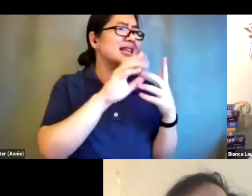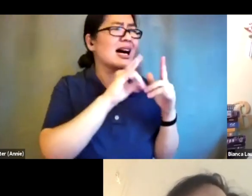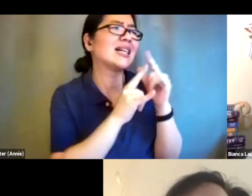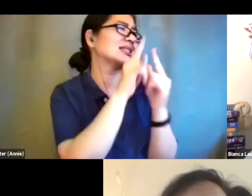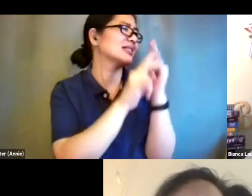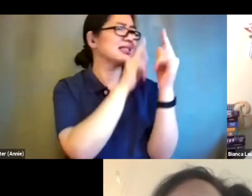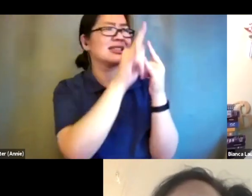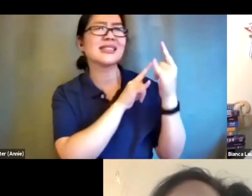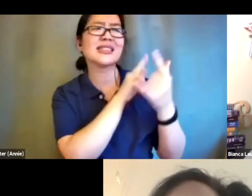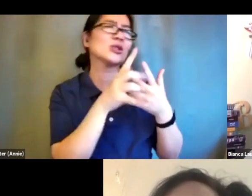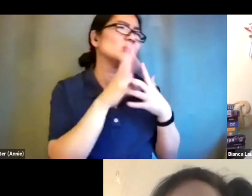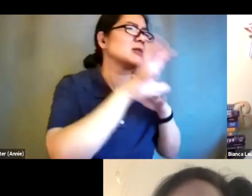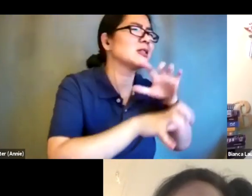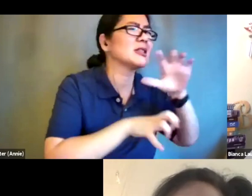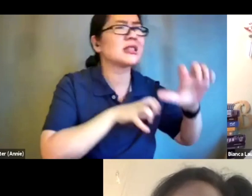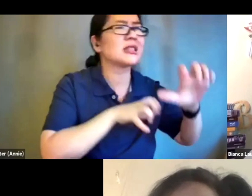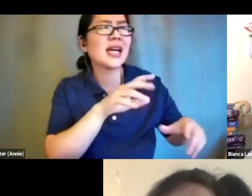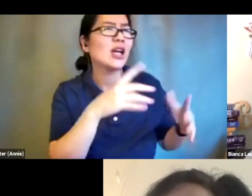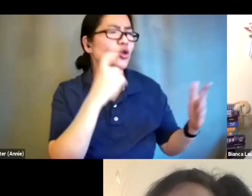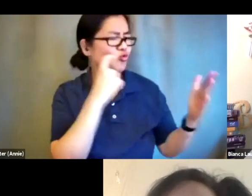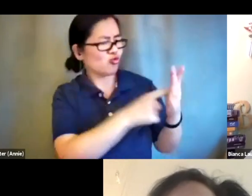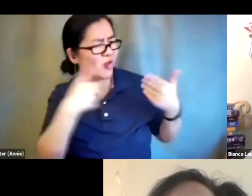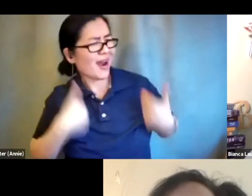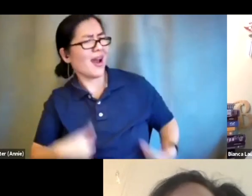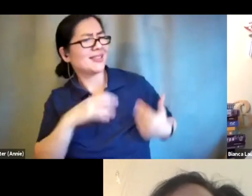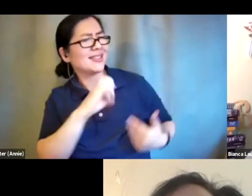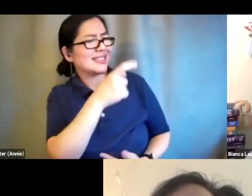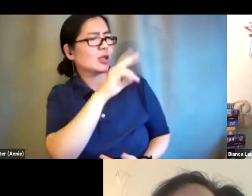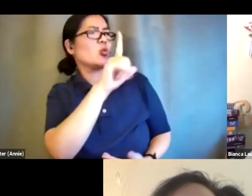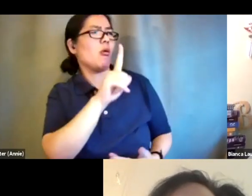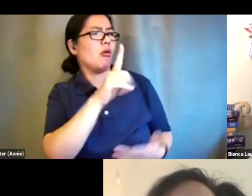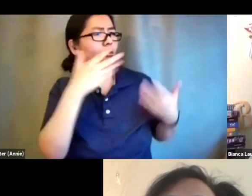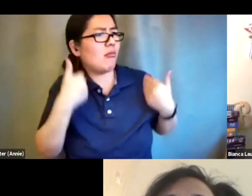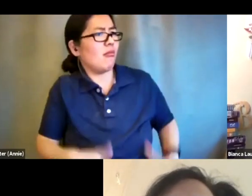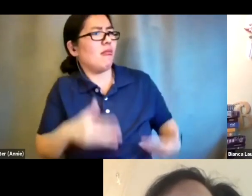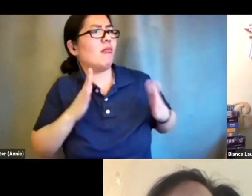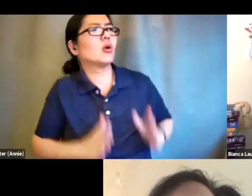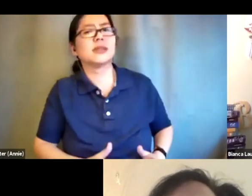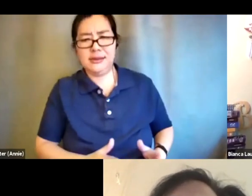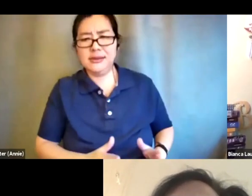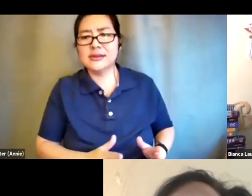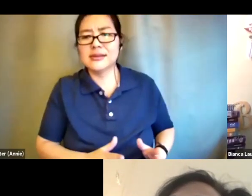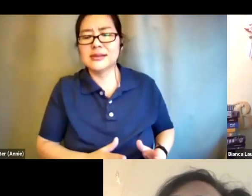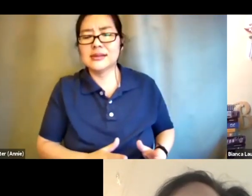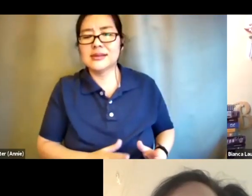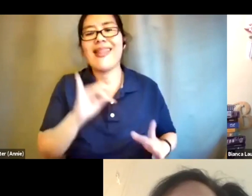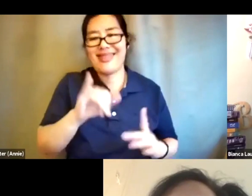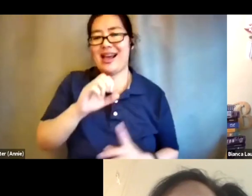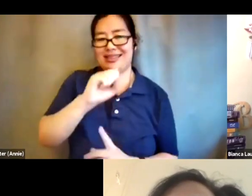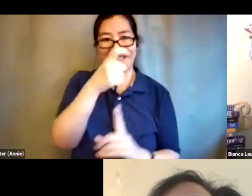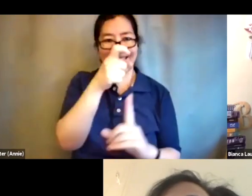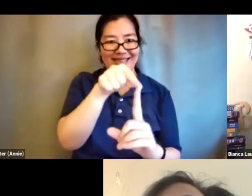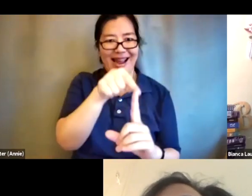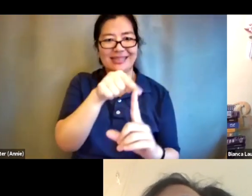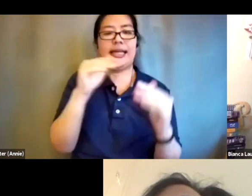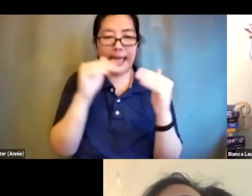and be recognized as a sexual being that is how i see that the sex as hunger of the body